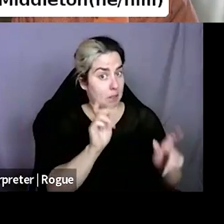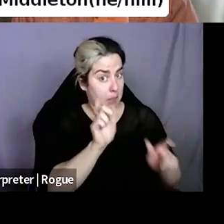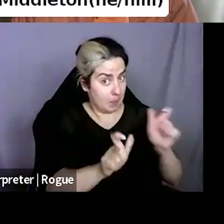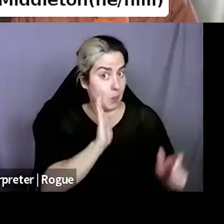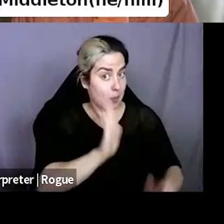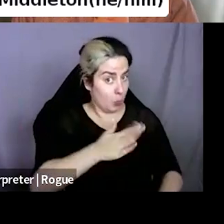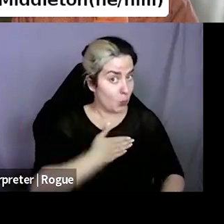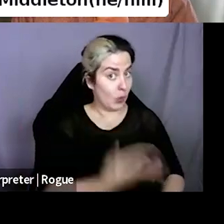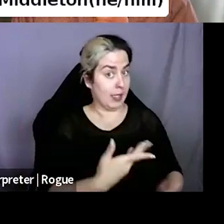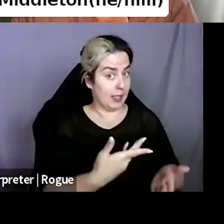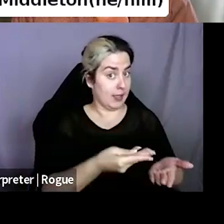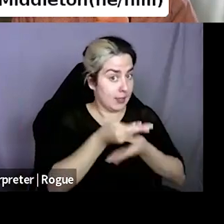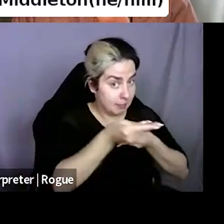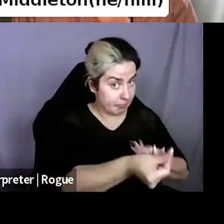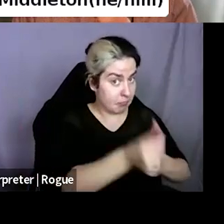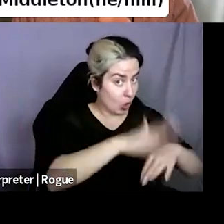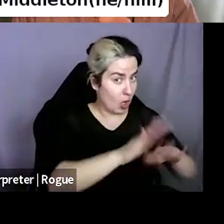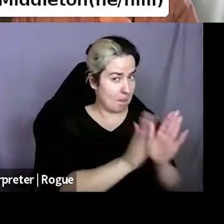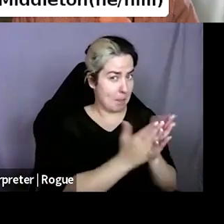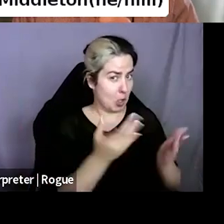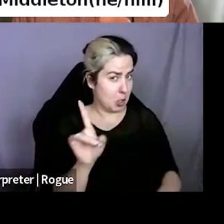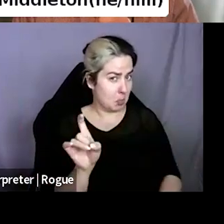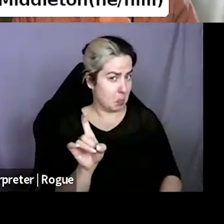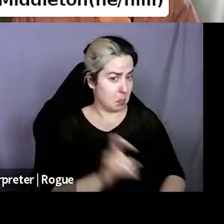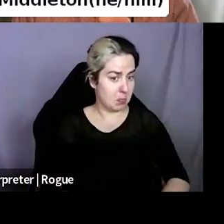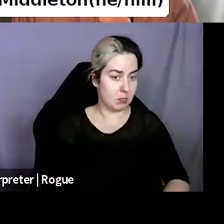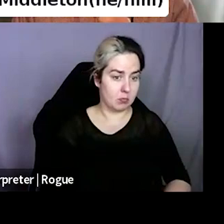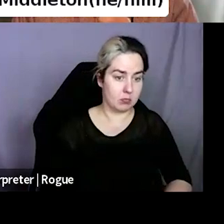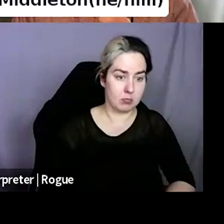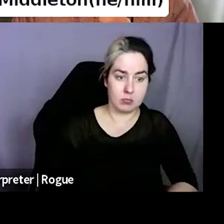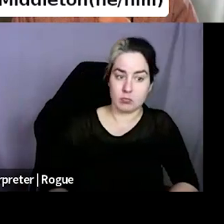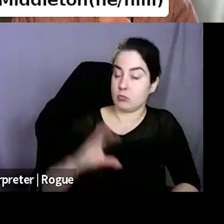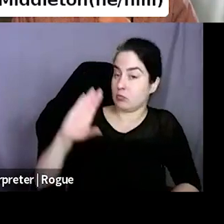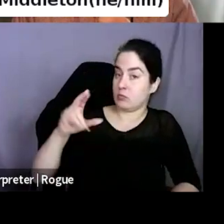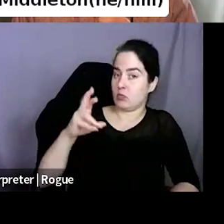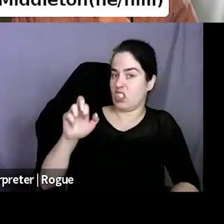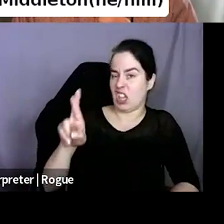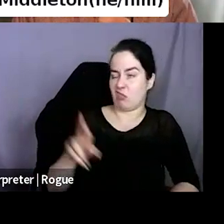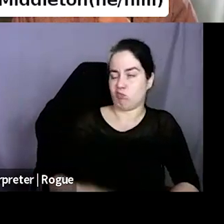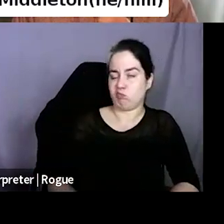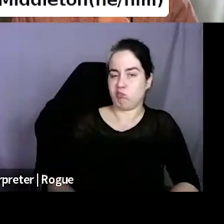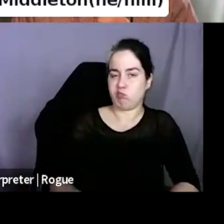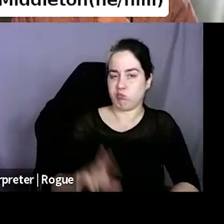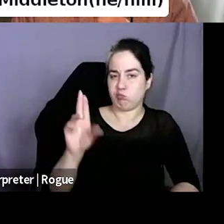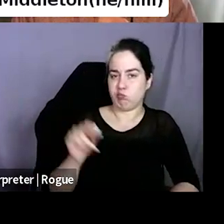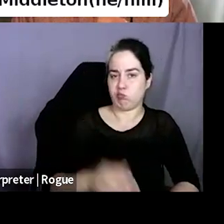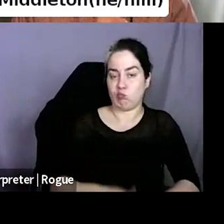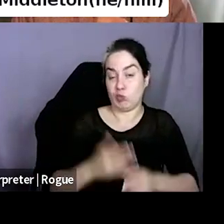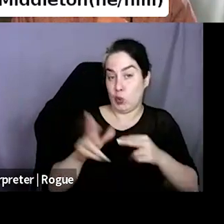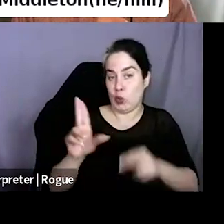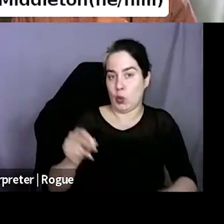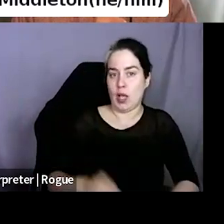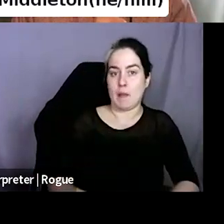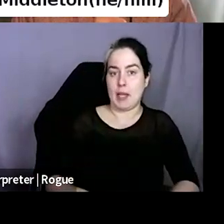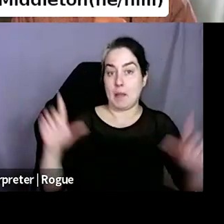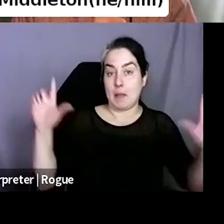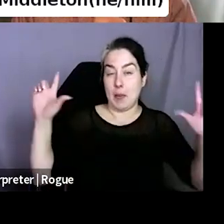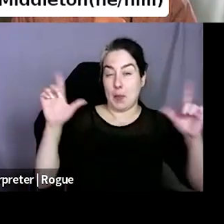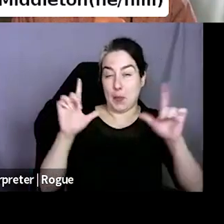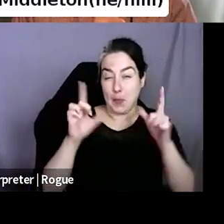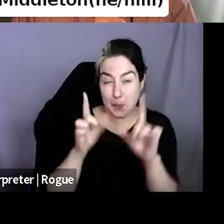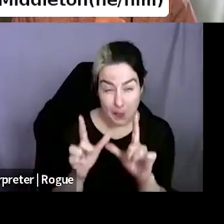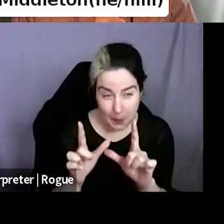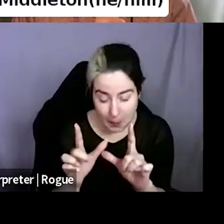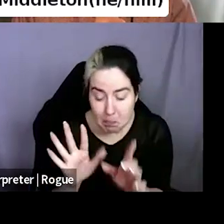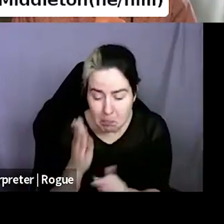We'll just go quickly. I would really quickly say no. Um, I'm sure on a macro level, it will have some